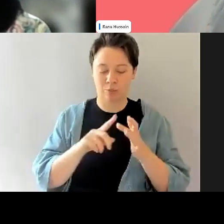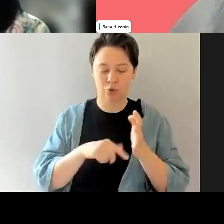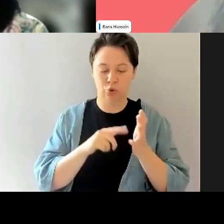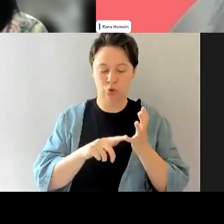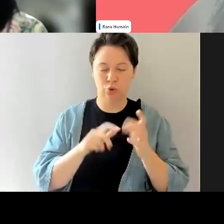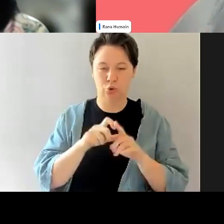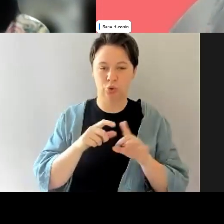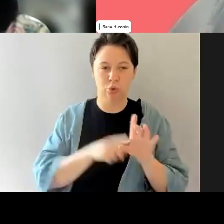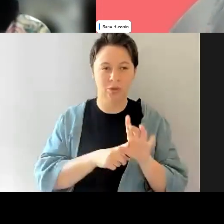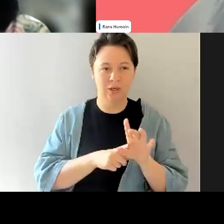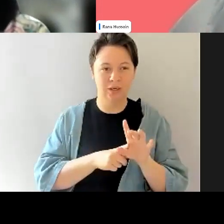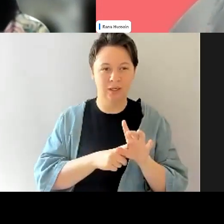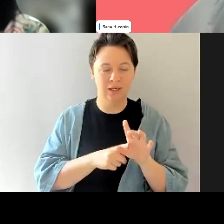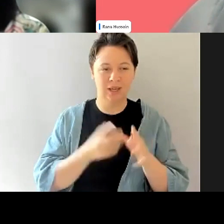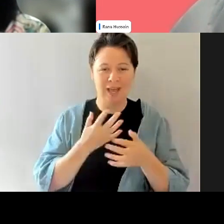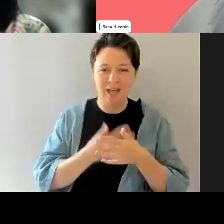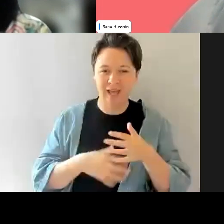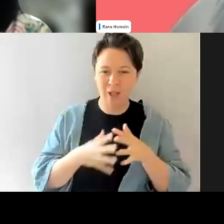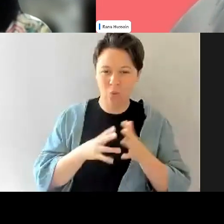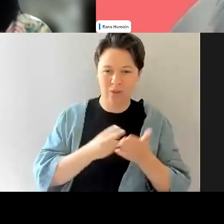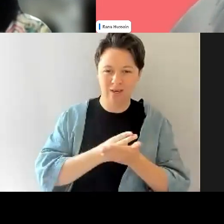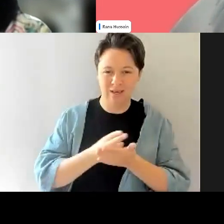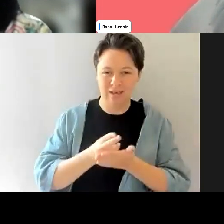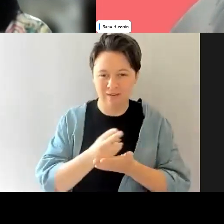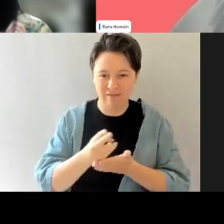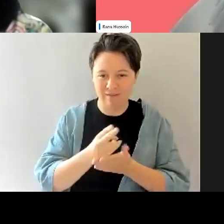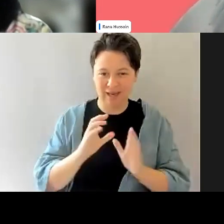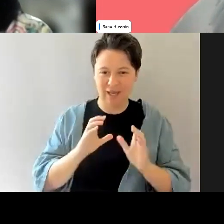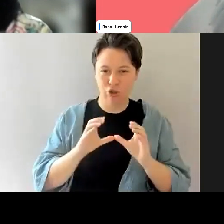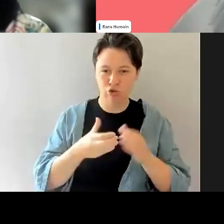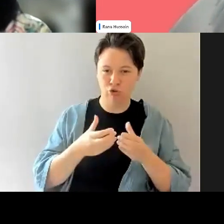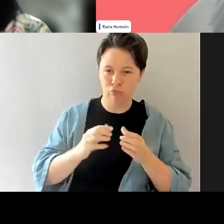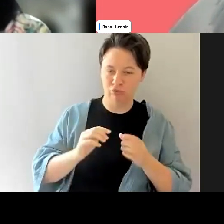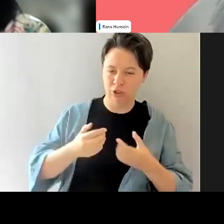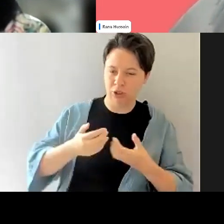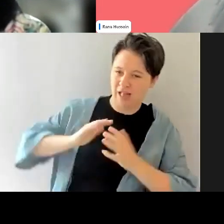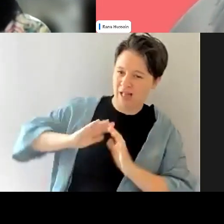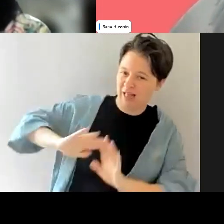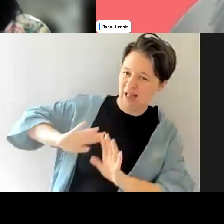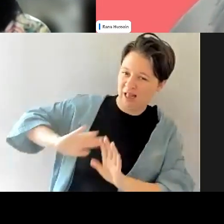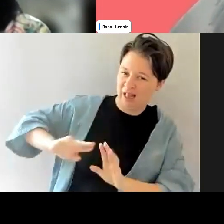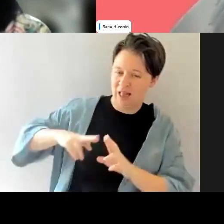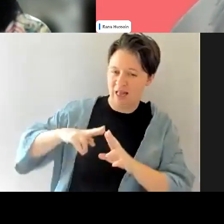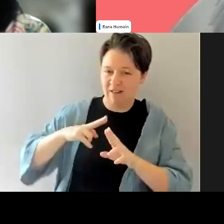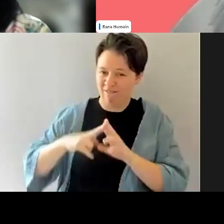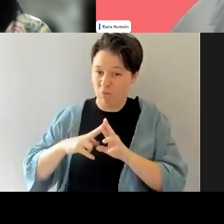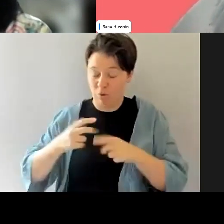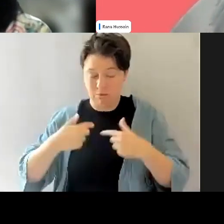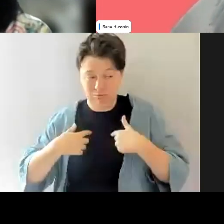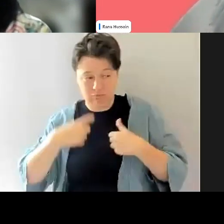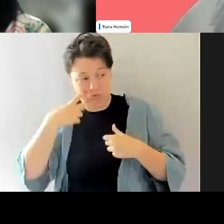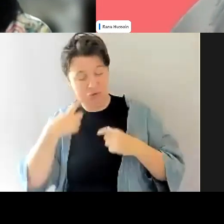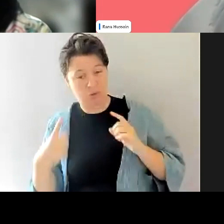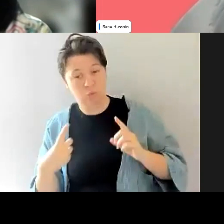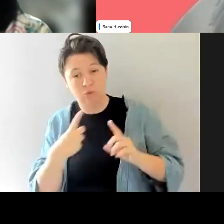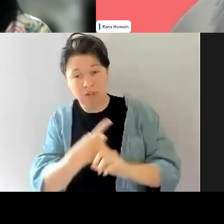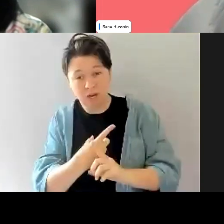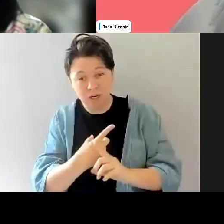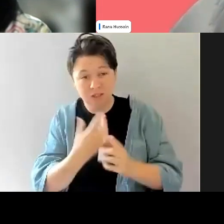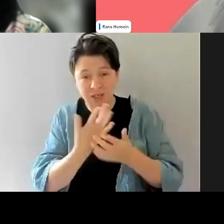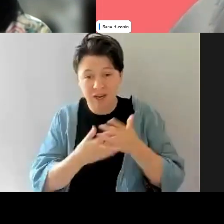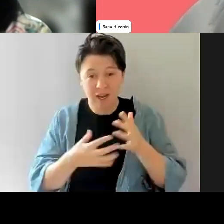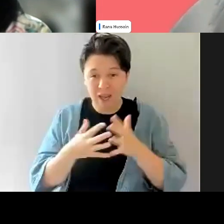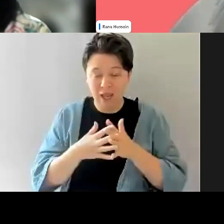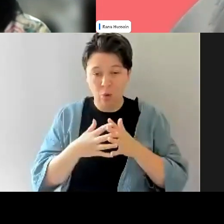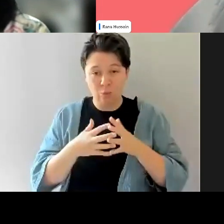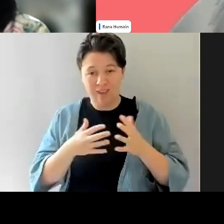you, Judy. How do we navigate group resistance when you are the catalyst for change? Um, um, the backlash of anyone and feel free to hop in on this one.